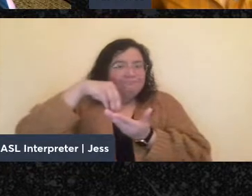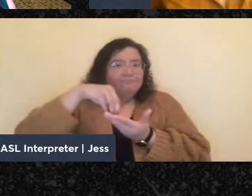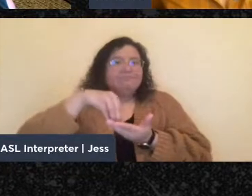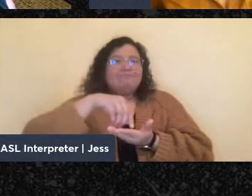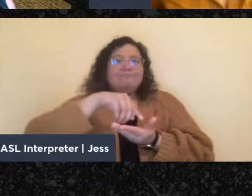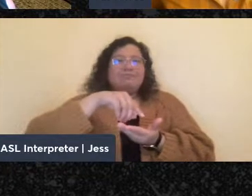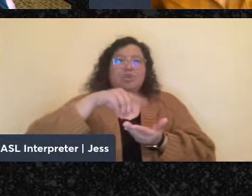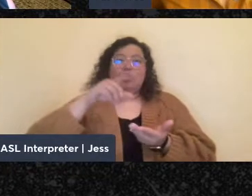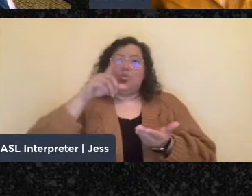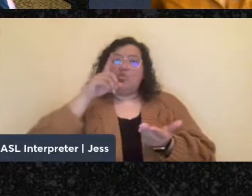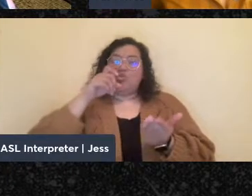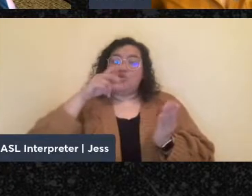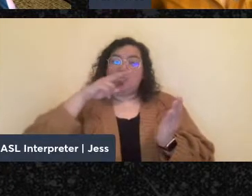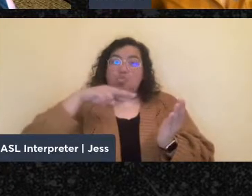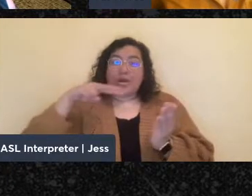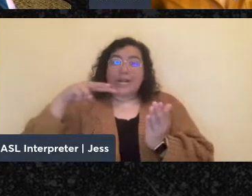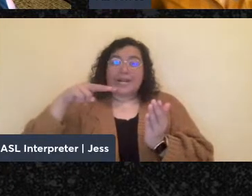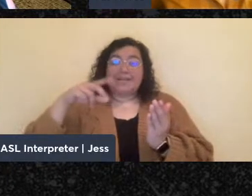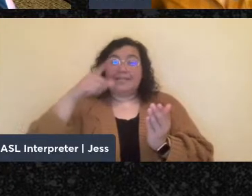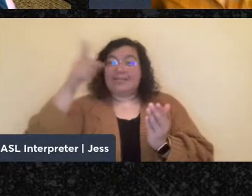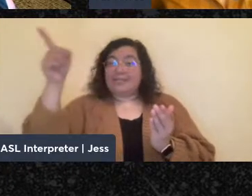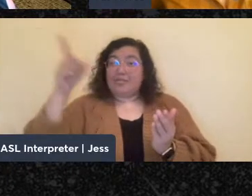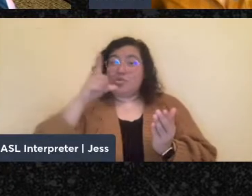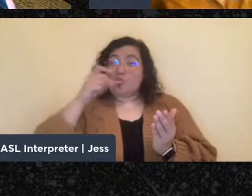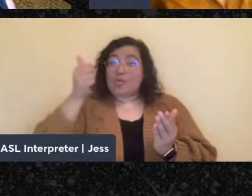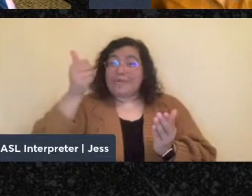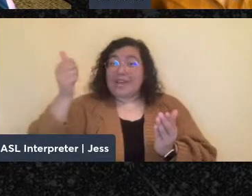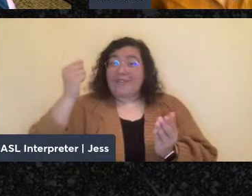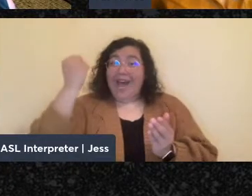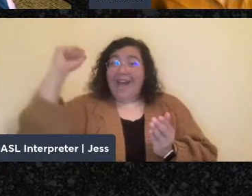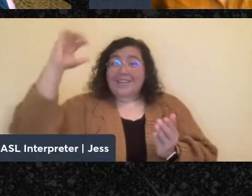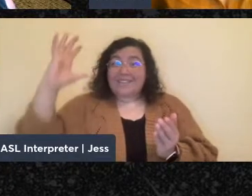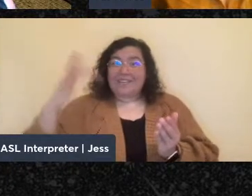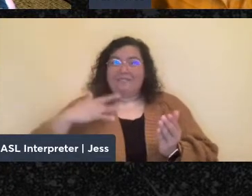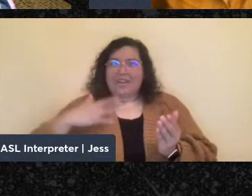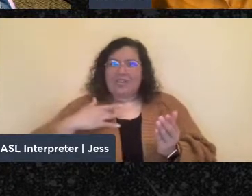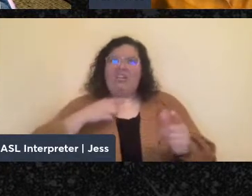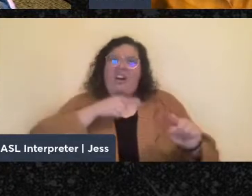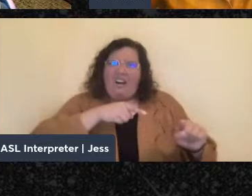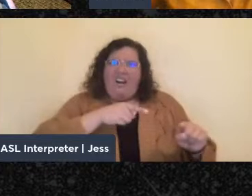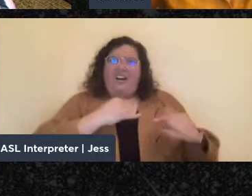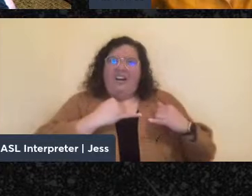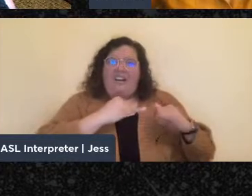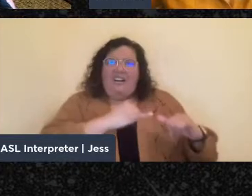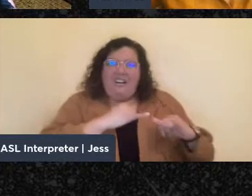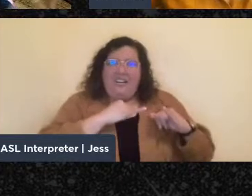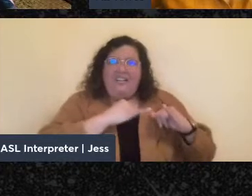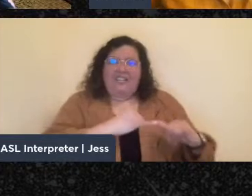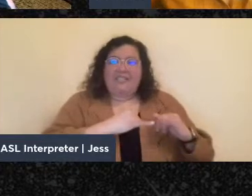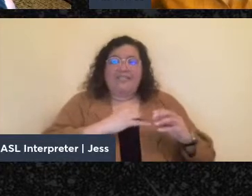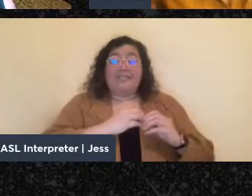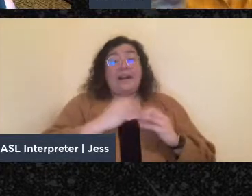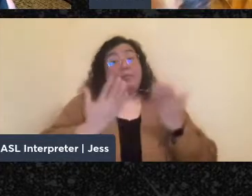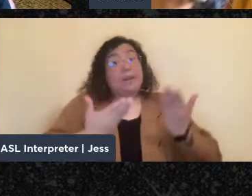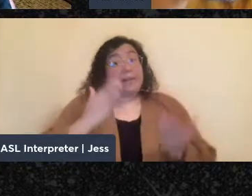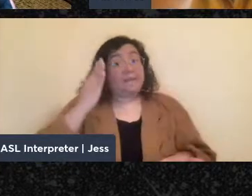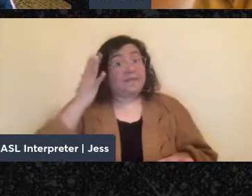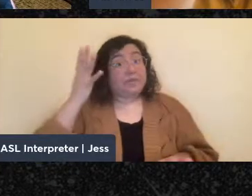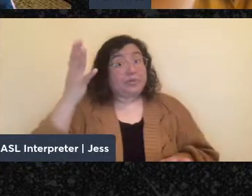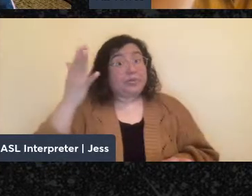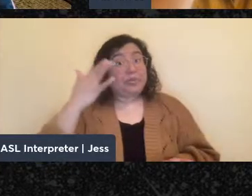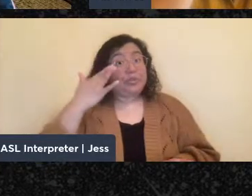with activists today and in the future where they might find, if not a fully, you know,